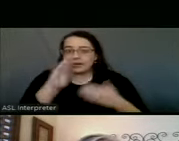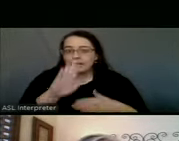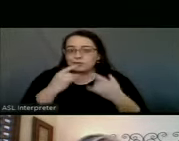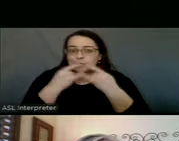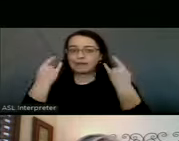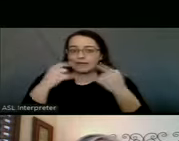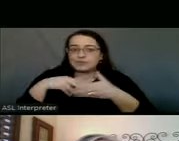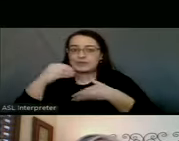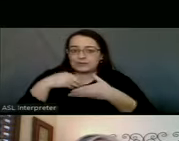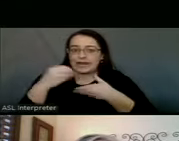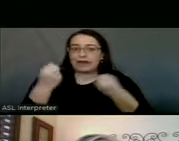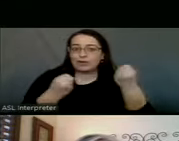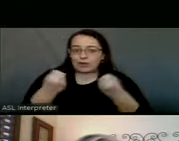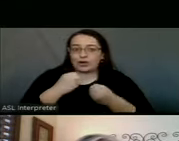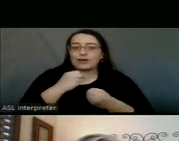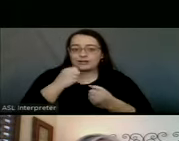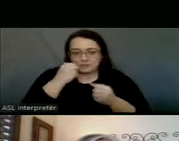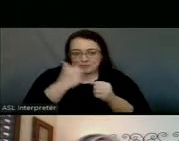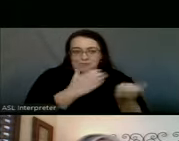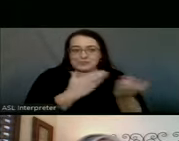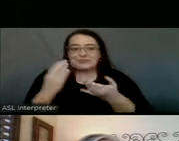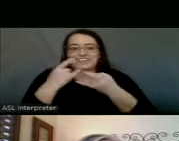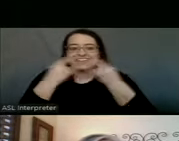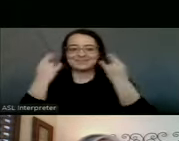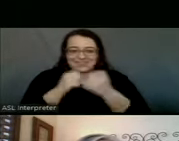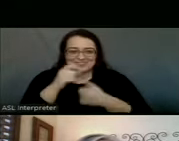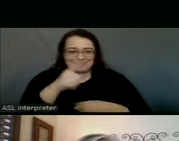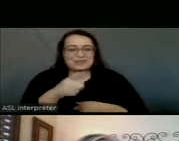when you get out of the car. So, lots of good things happening.